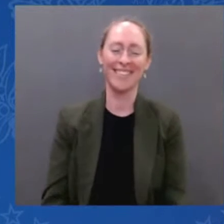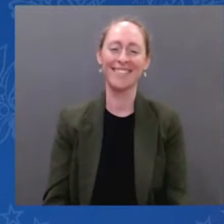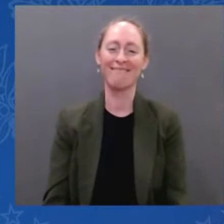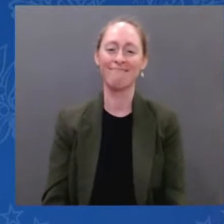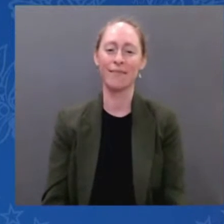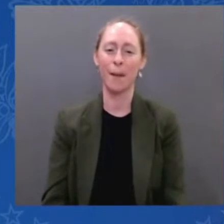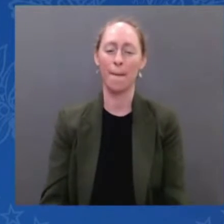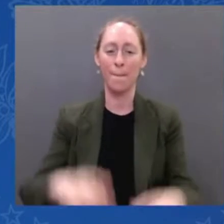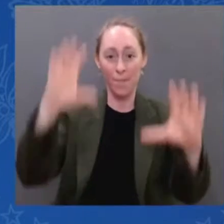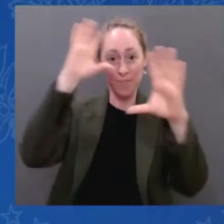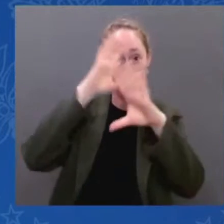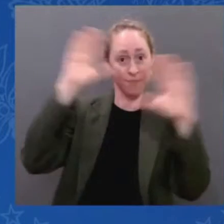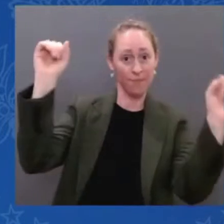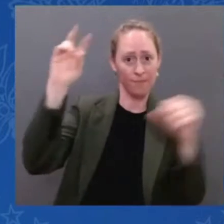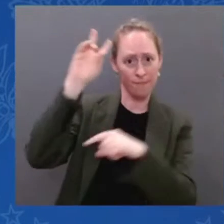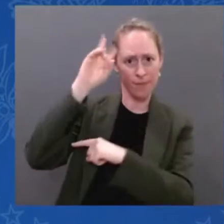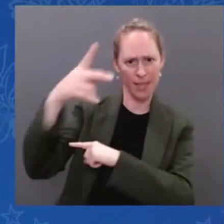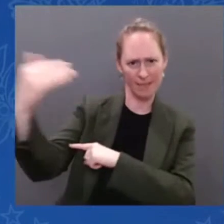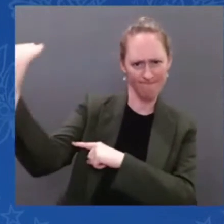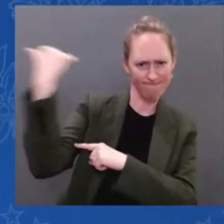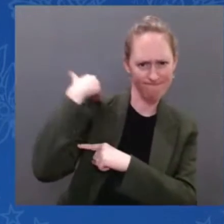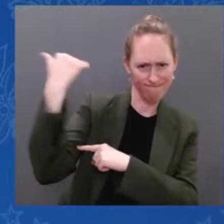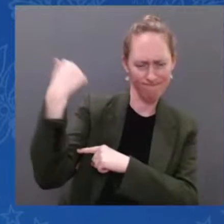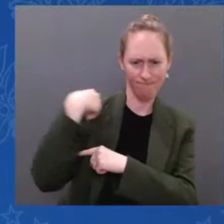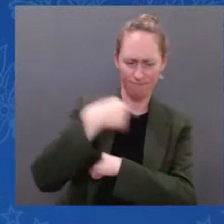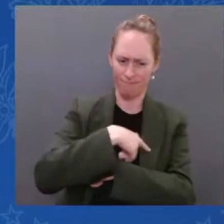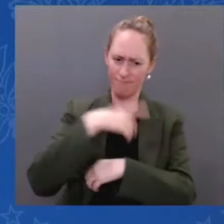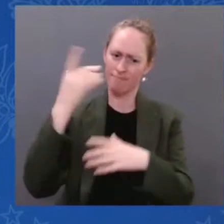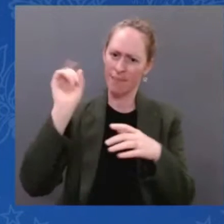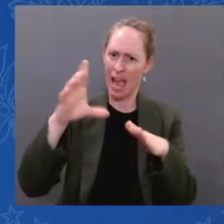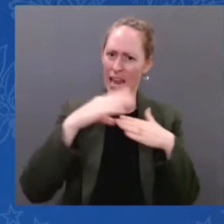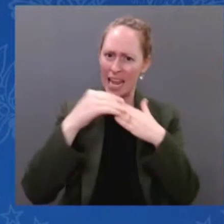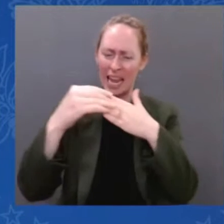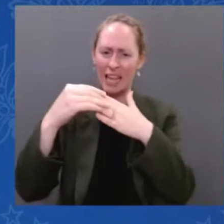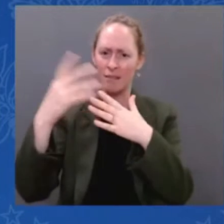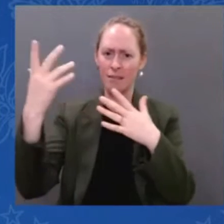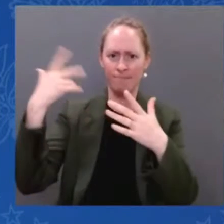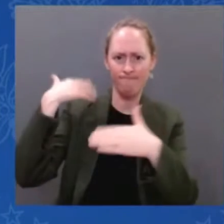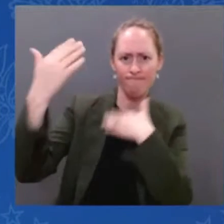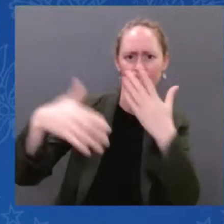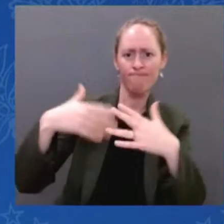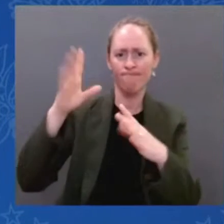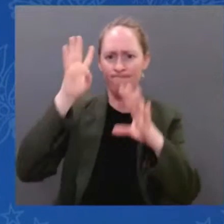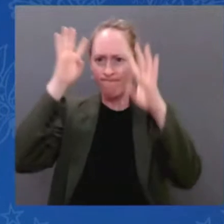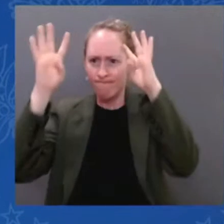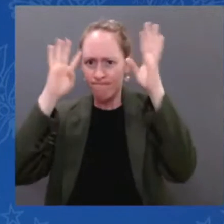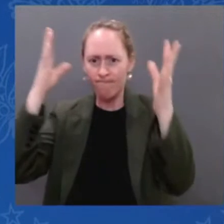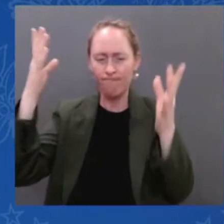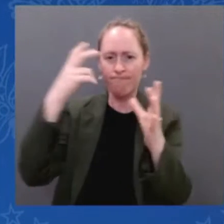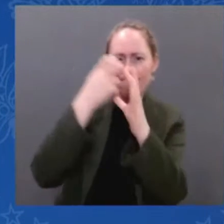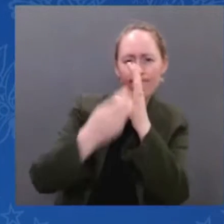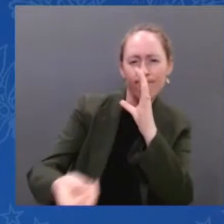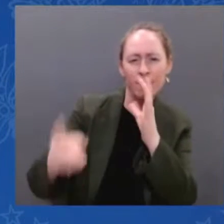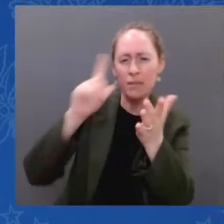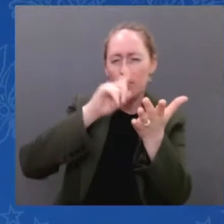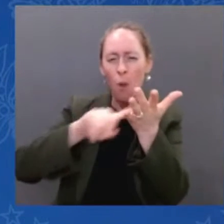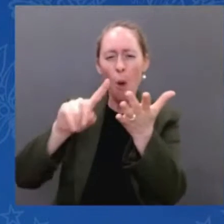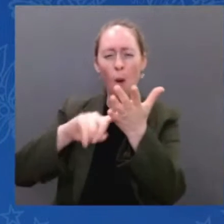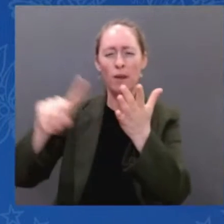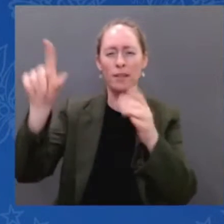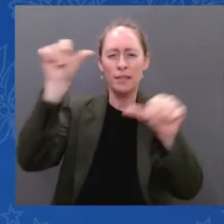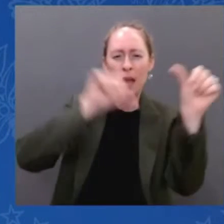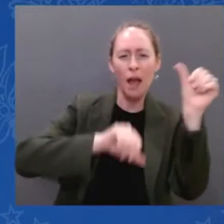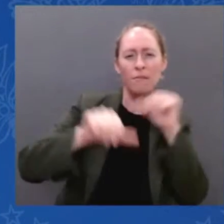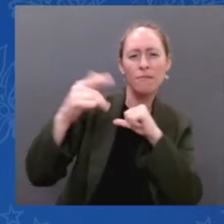in the power and possibilities of science and technology for all of us. Madam Vice President, we are particularly we